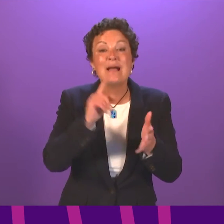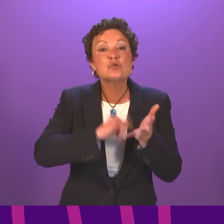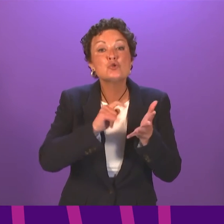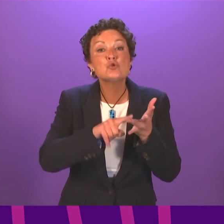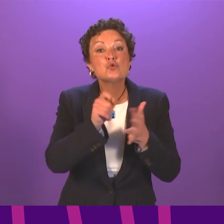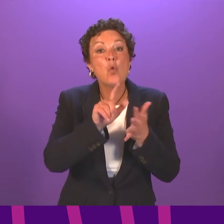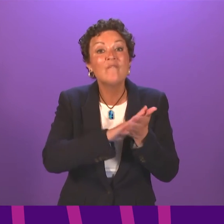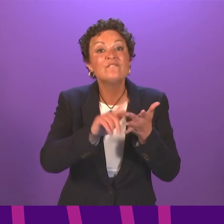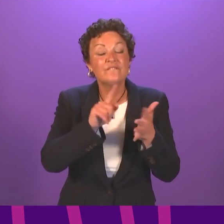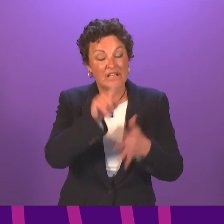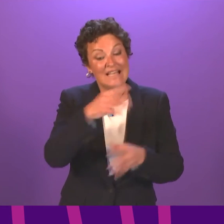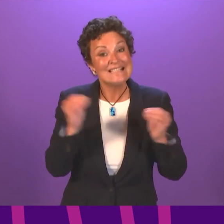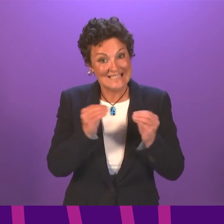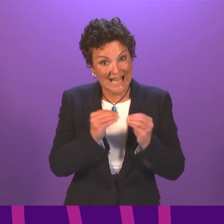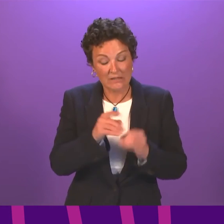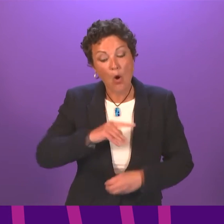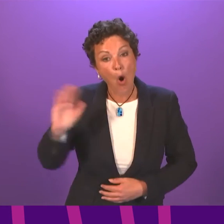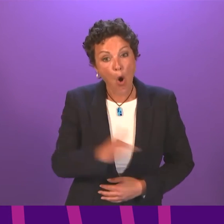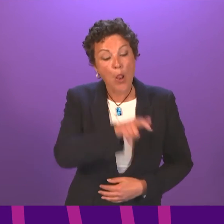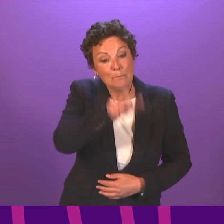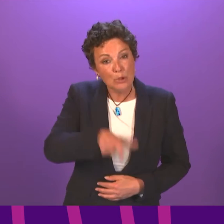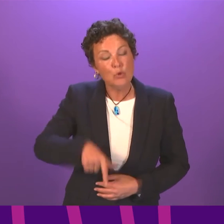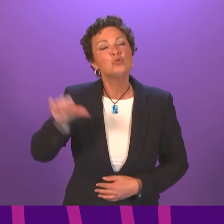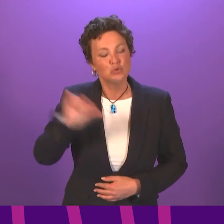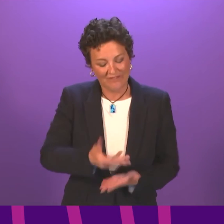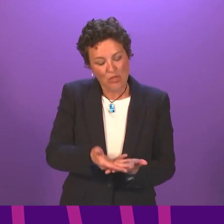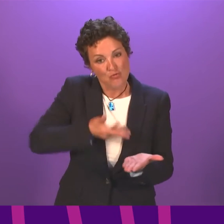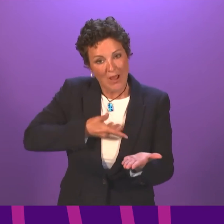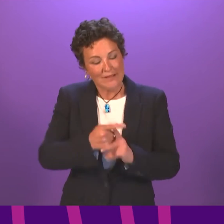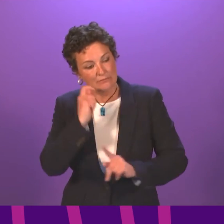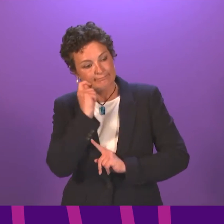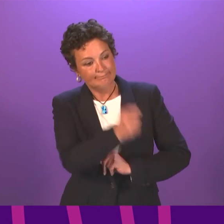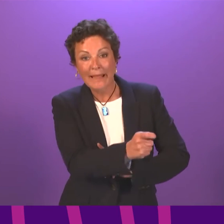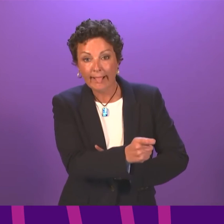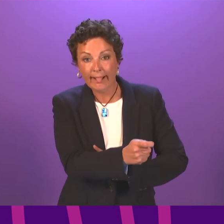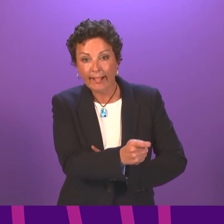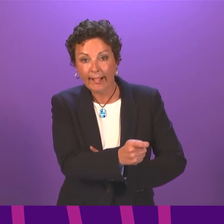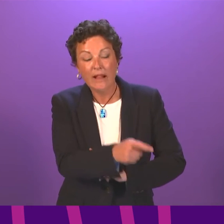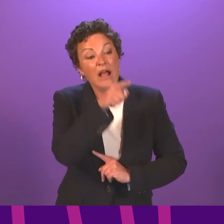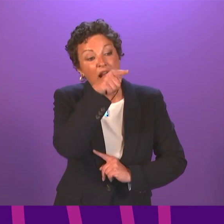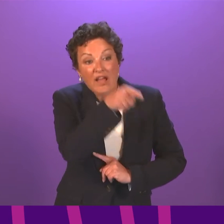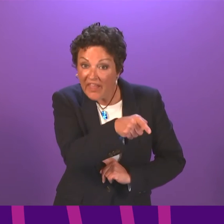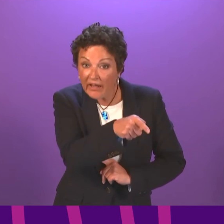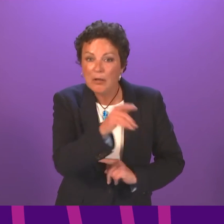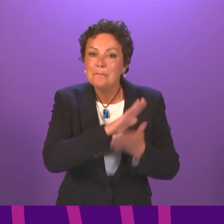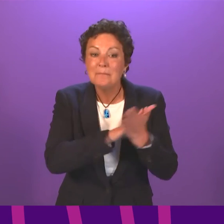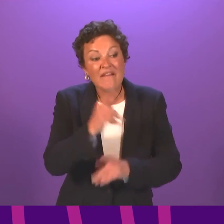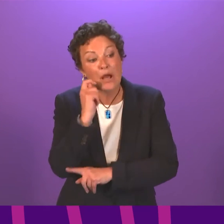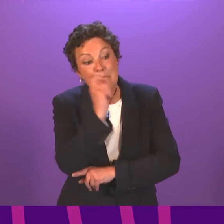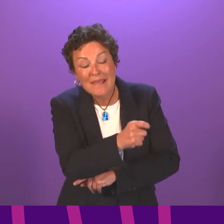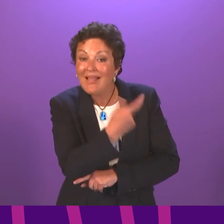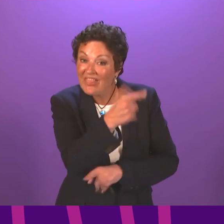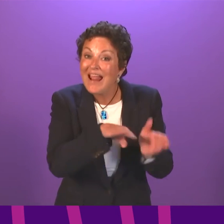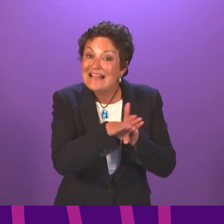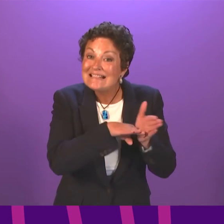of it being downgraded. The appeals process is supposed to ensure that pupils get the grades they deserve, but instead this year's system is